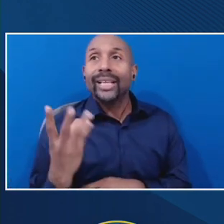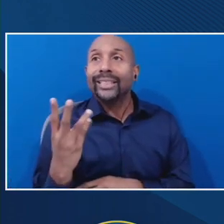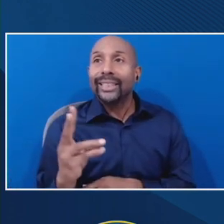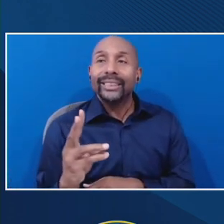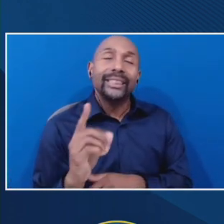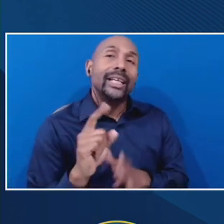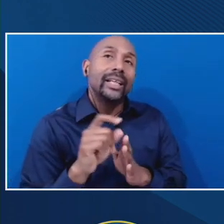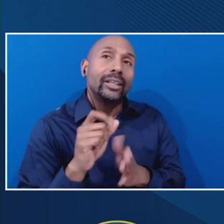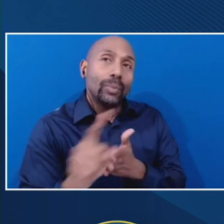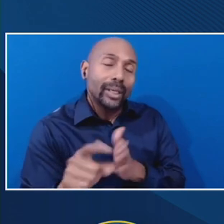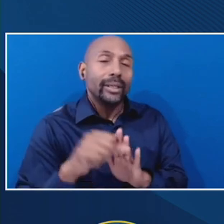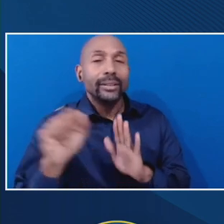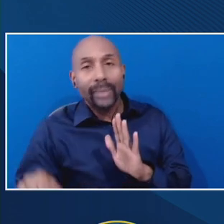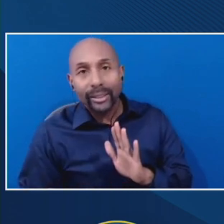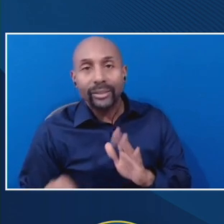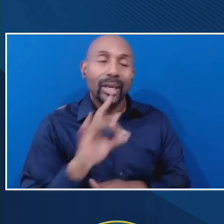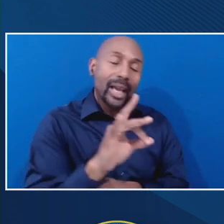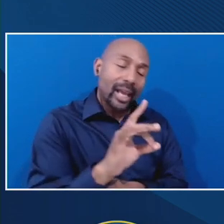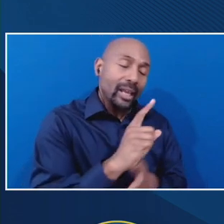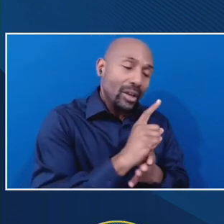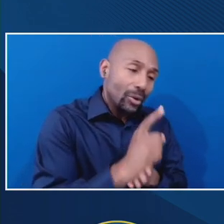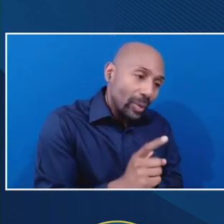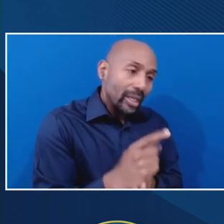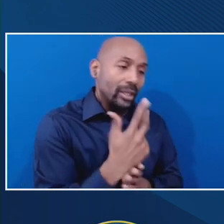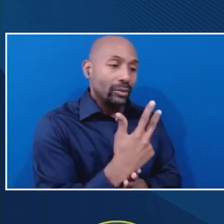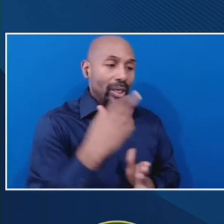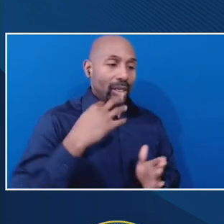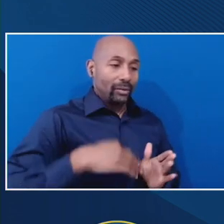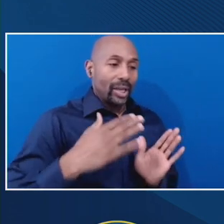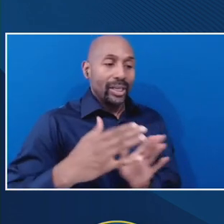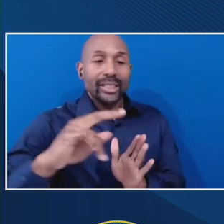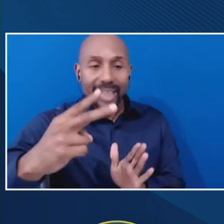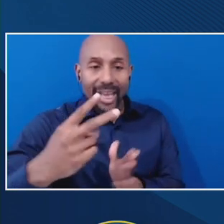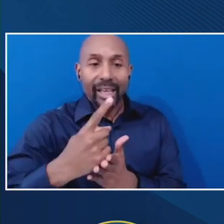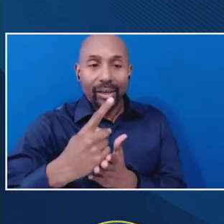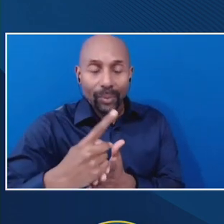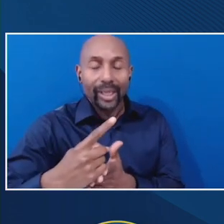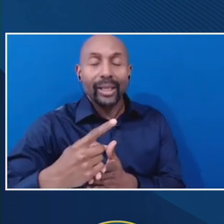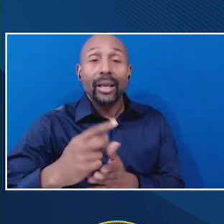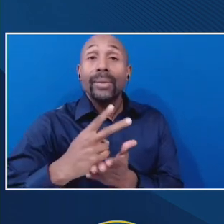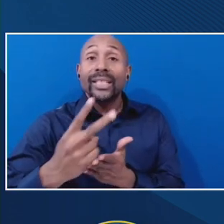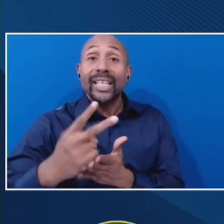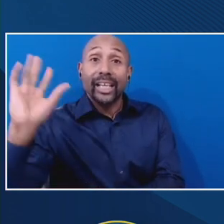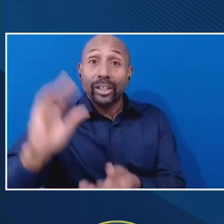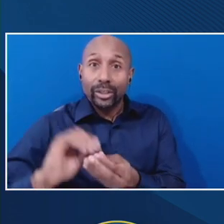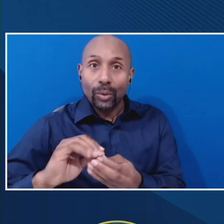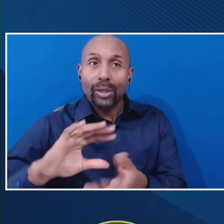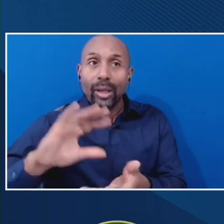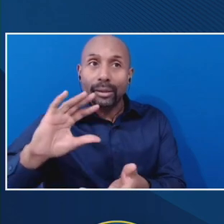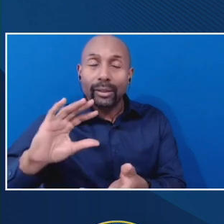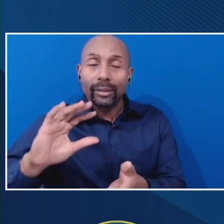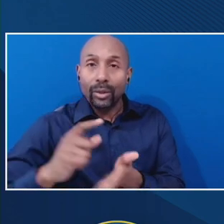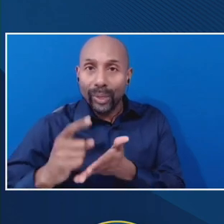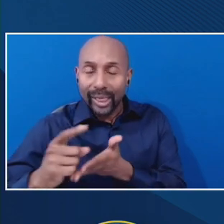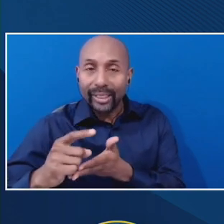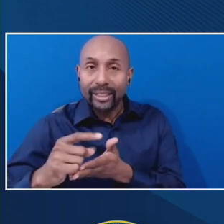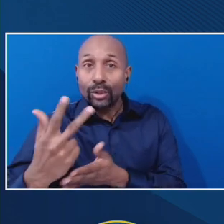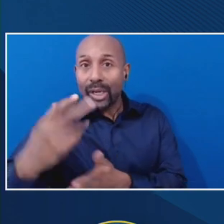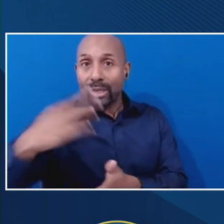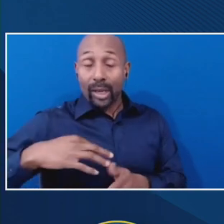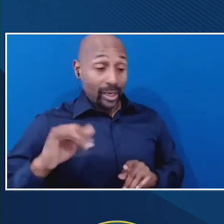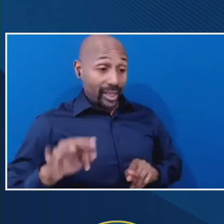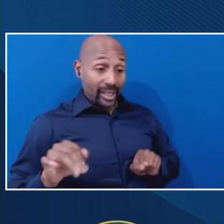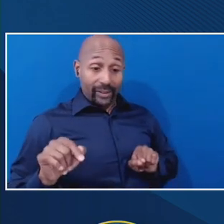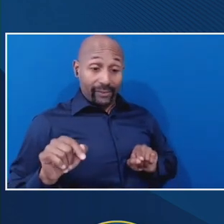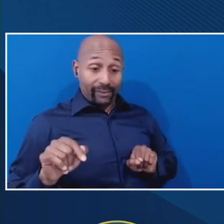taking three credits. The second eight weeks, they're taking three credits. If they complete that first course and complete those three credits, we were able,